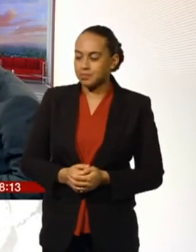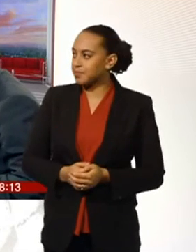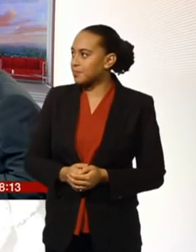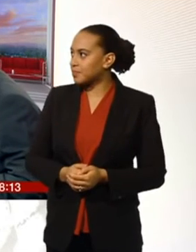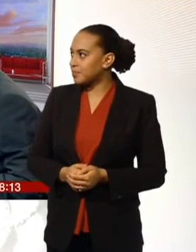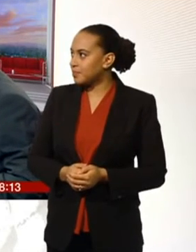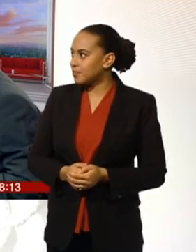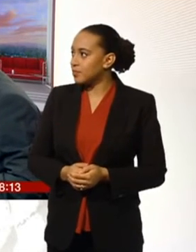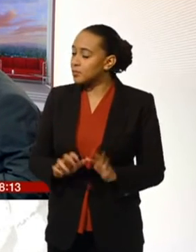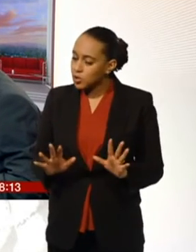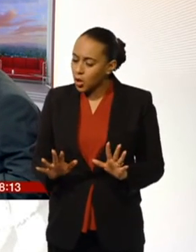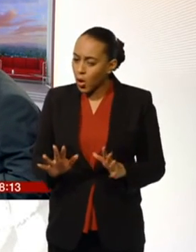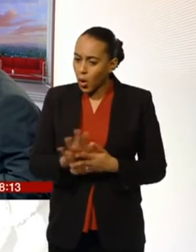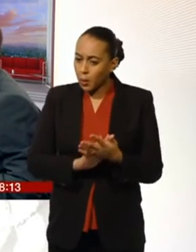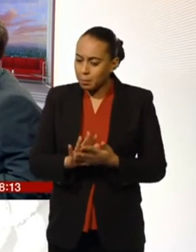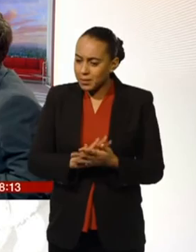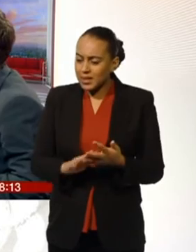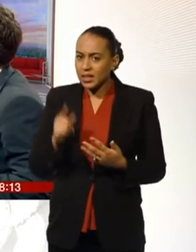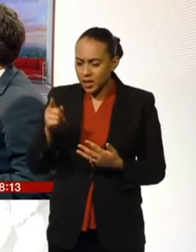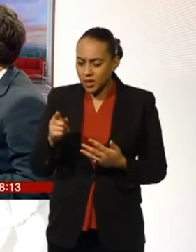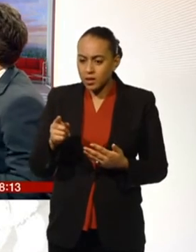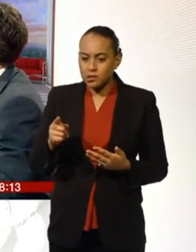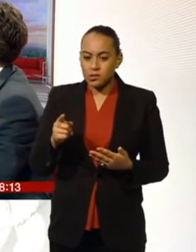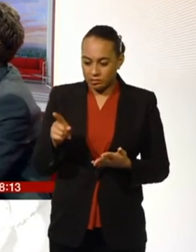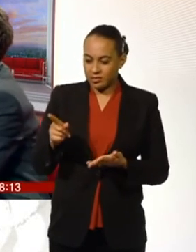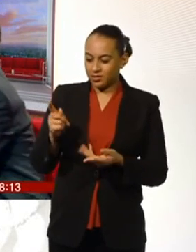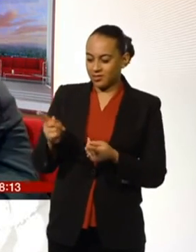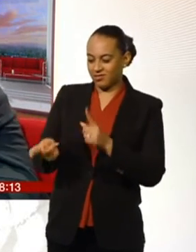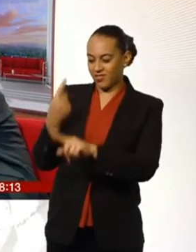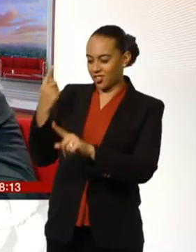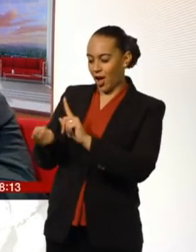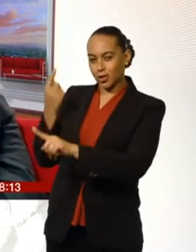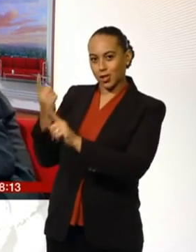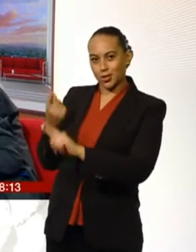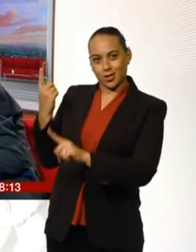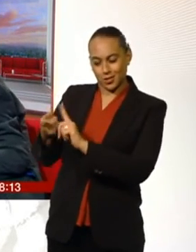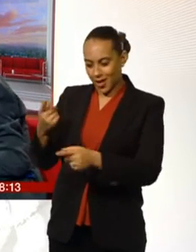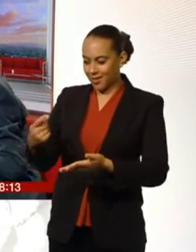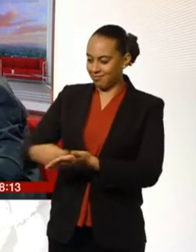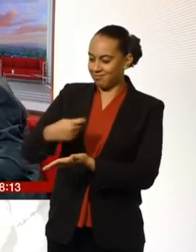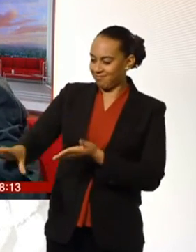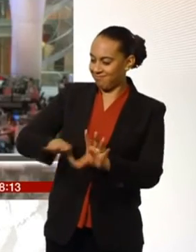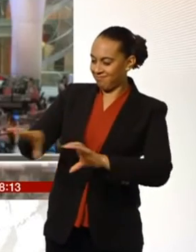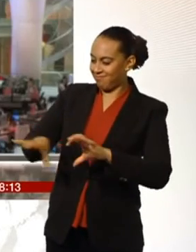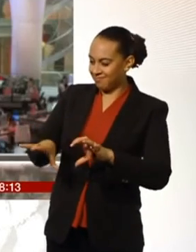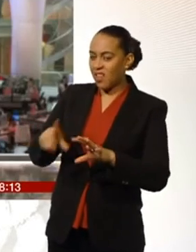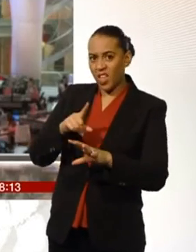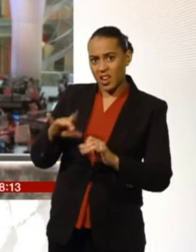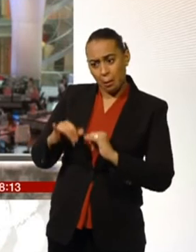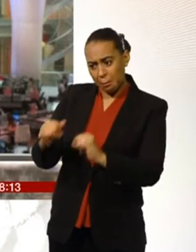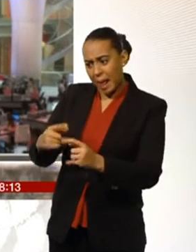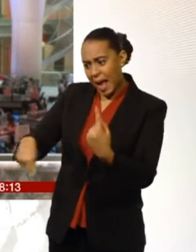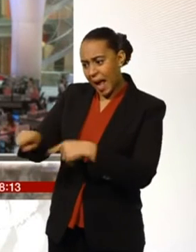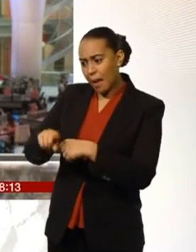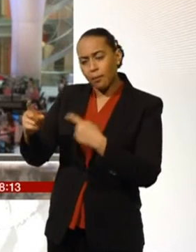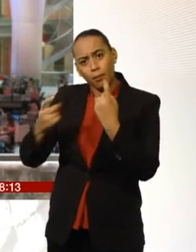you're overcharging people for their energy and then you're blaming them for them paying too much? No, not at all. Number one, we're